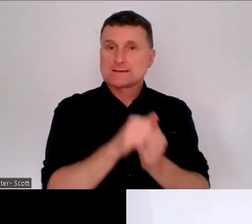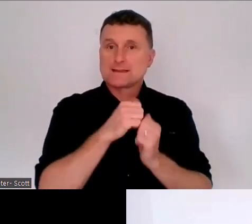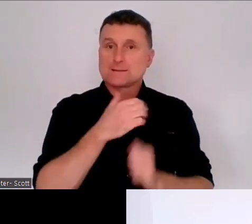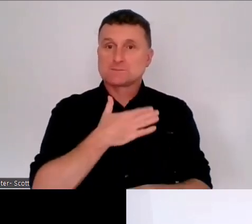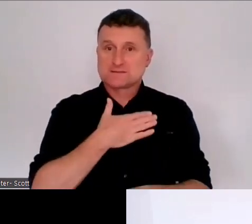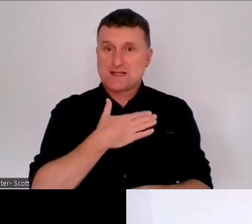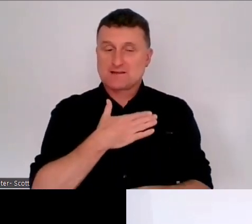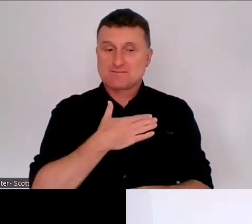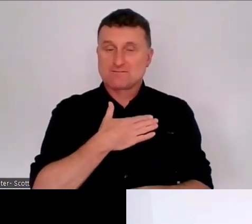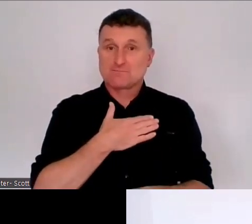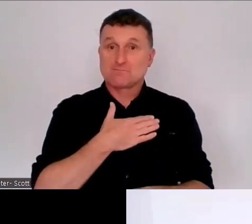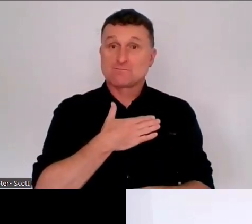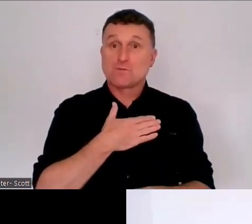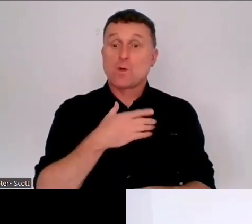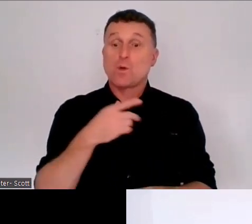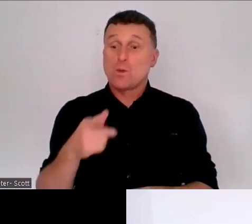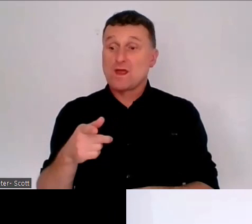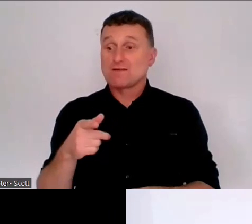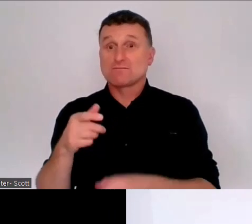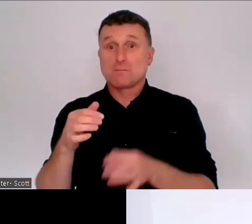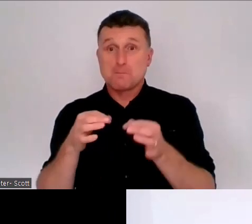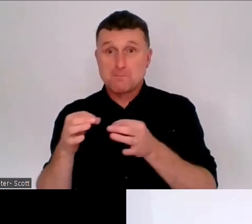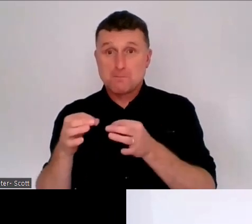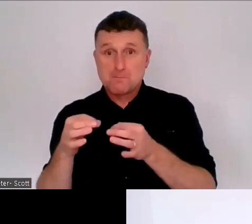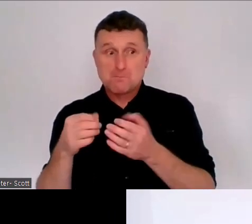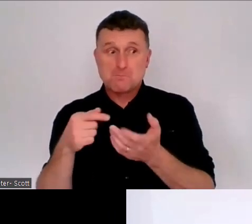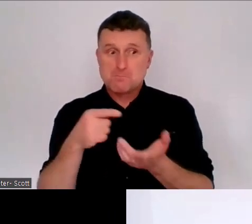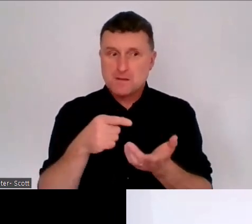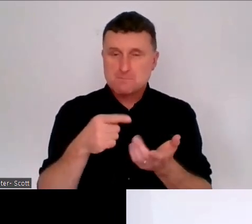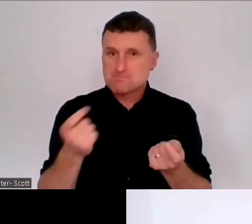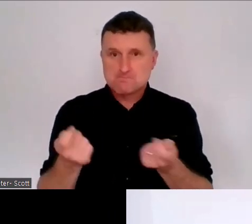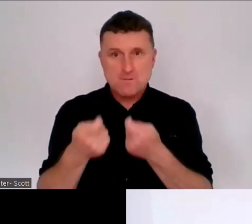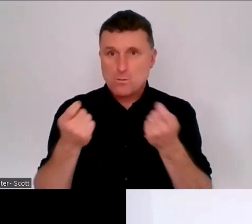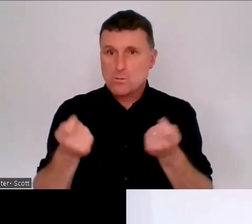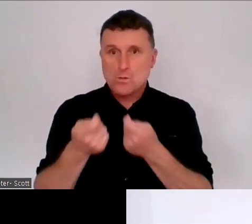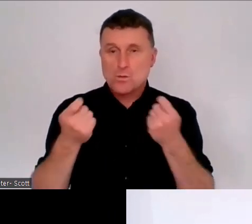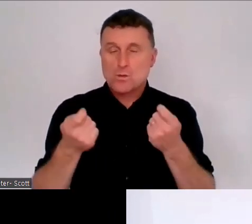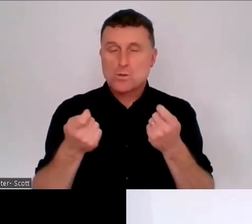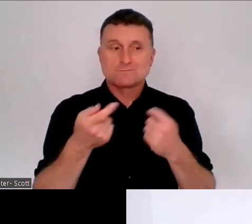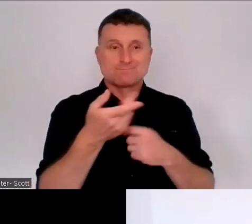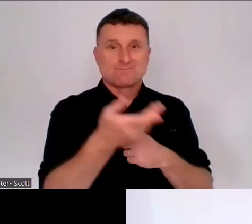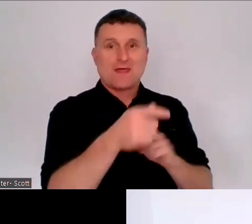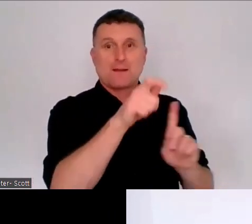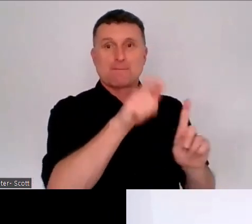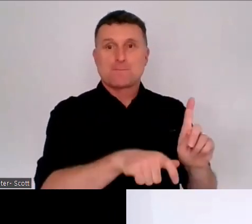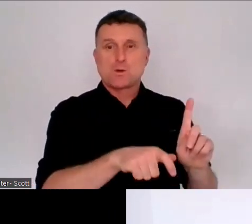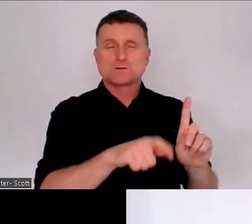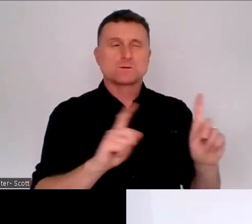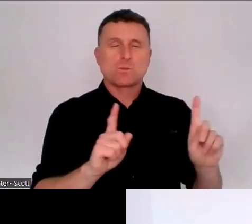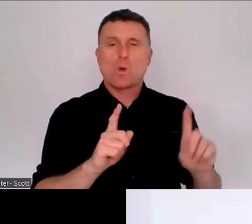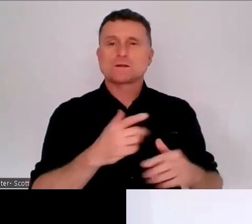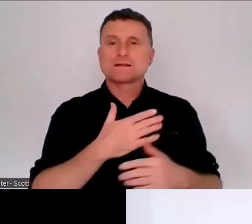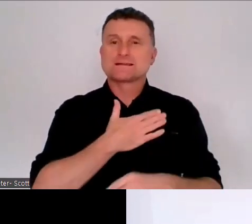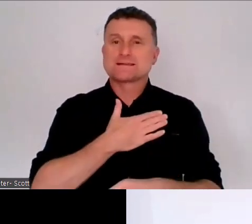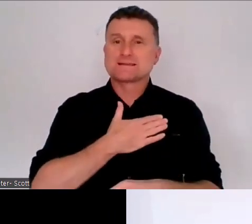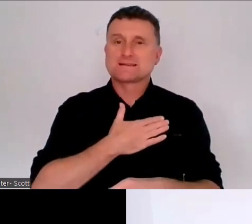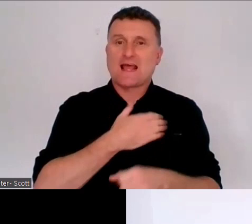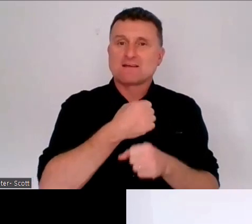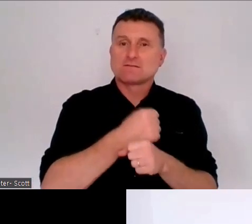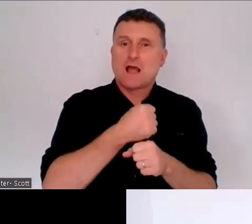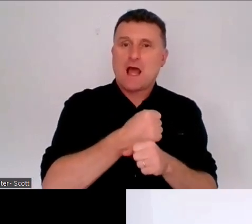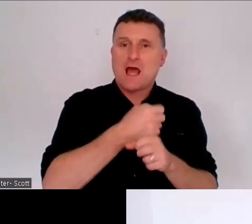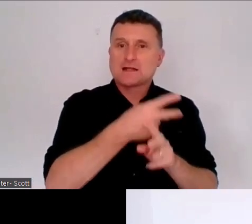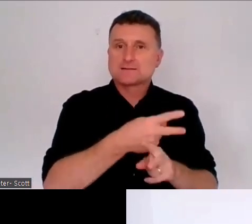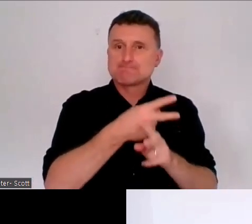intended to work? So what safeguards should there be for enduring